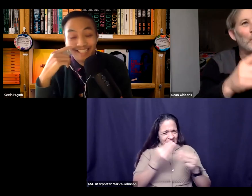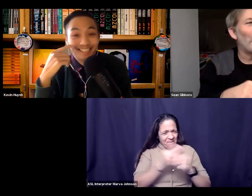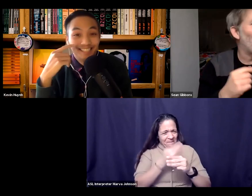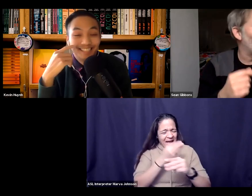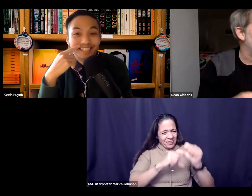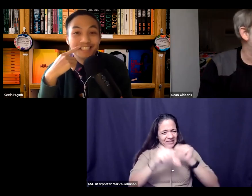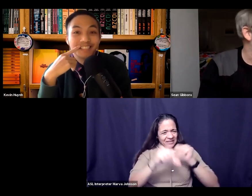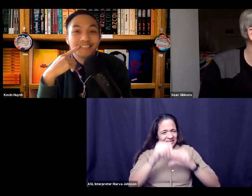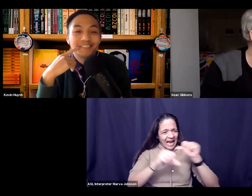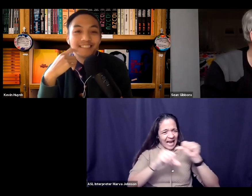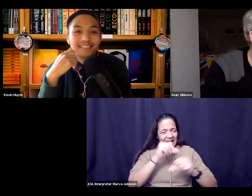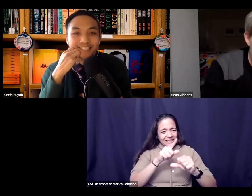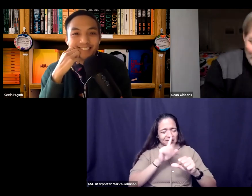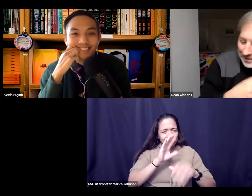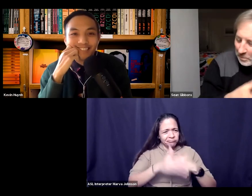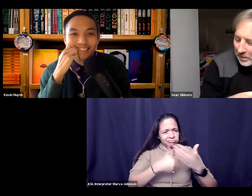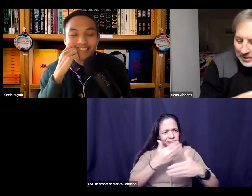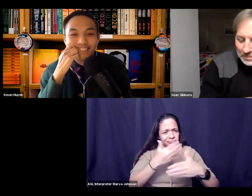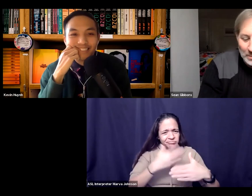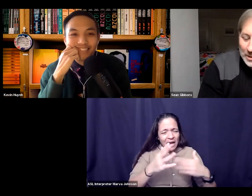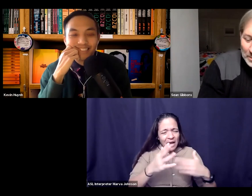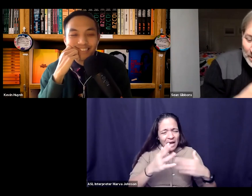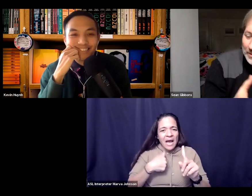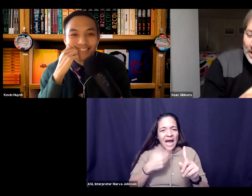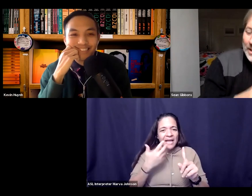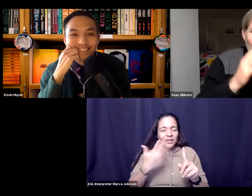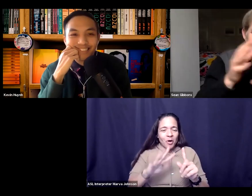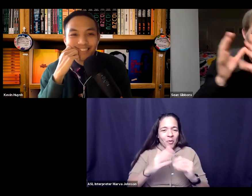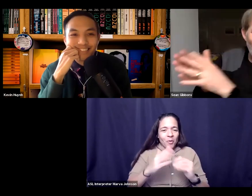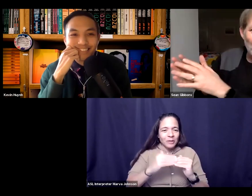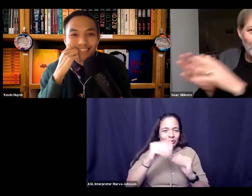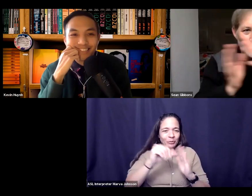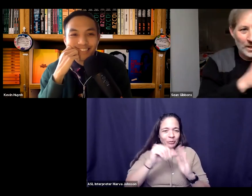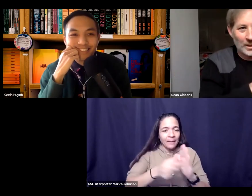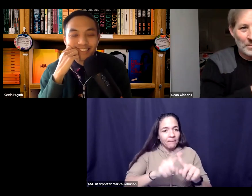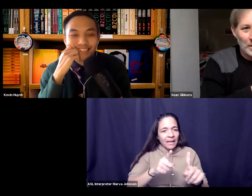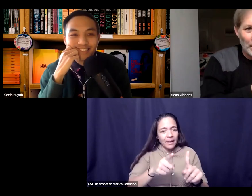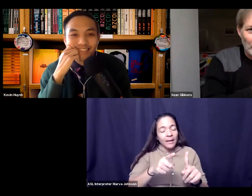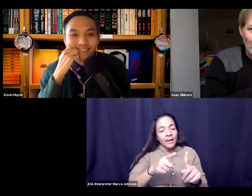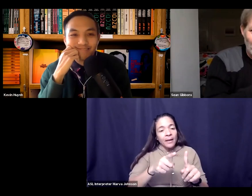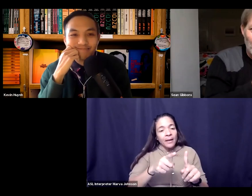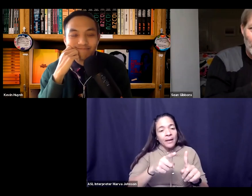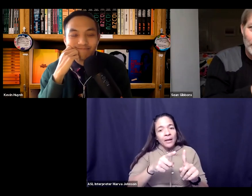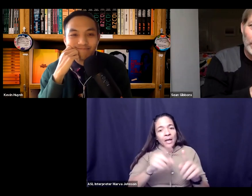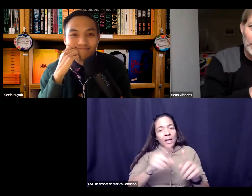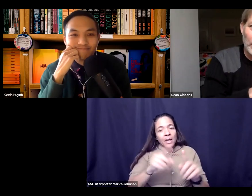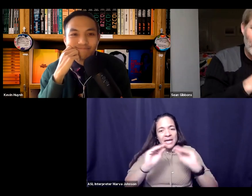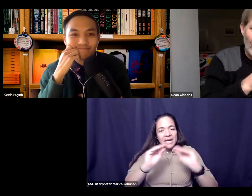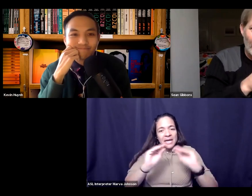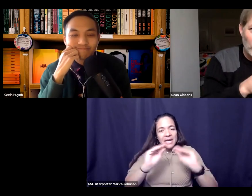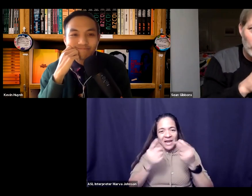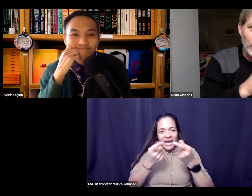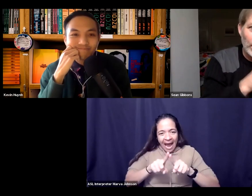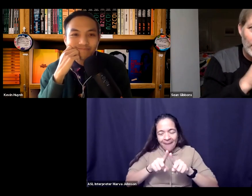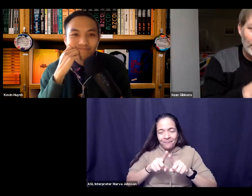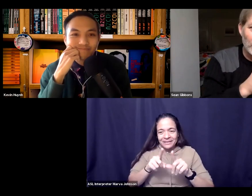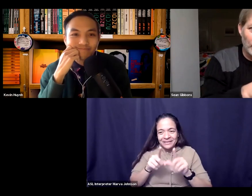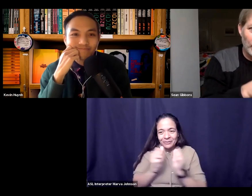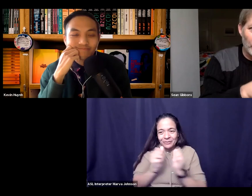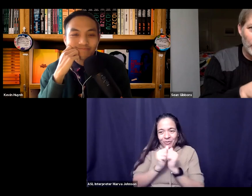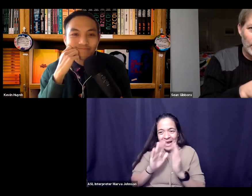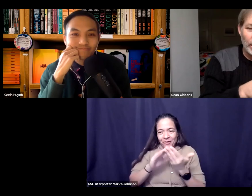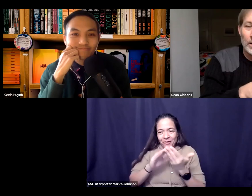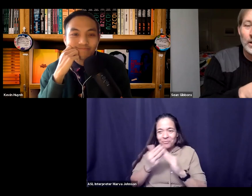you've stumbled upon and i don't want to overemphasize this but it seems to me you believe nothing happens without the community piece coming first or that that is a really